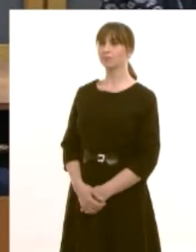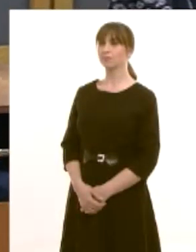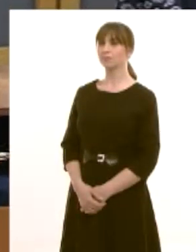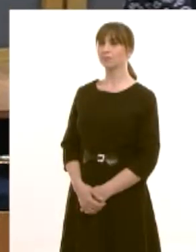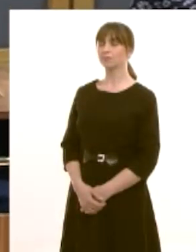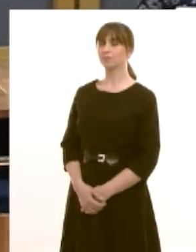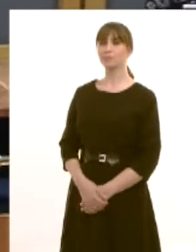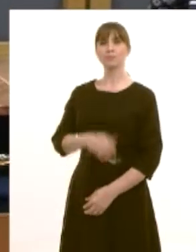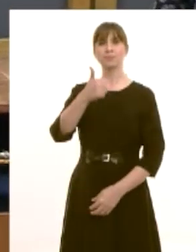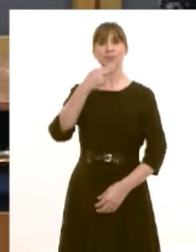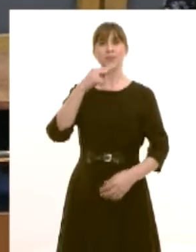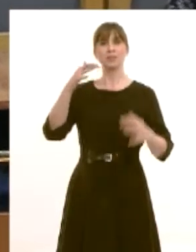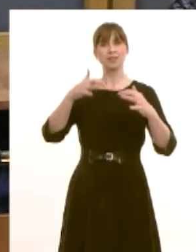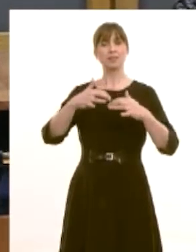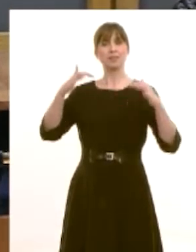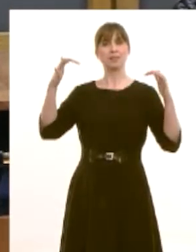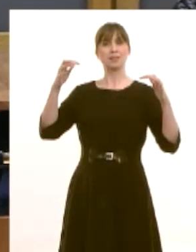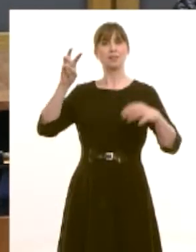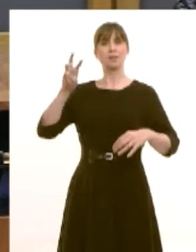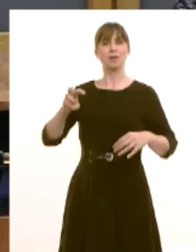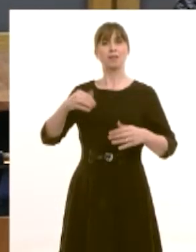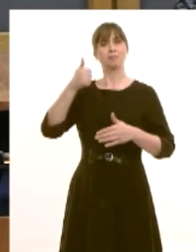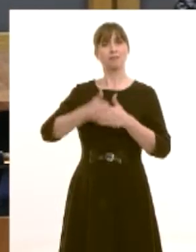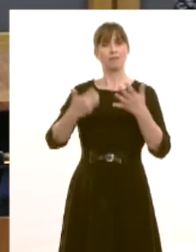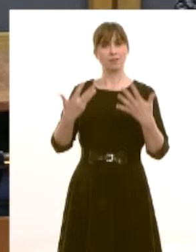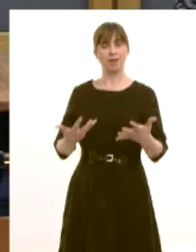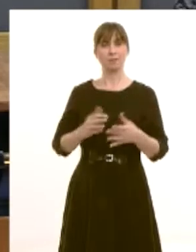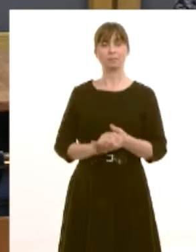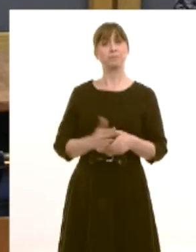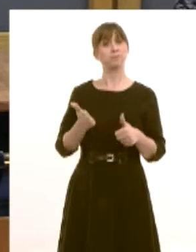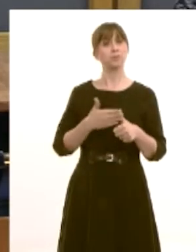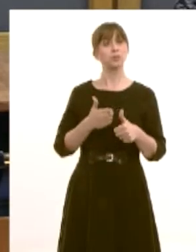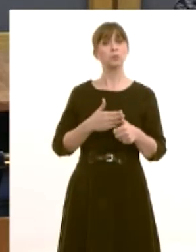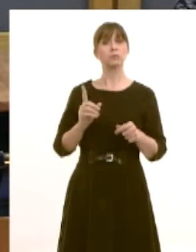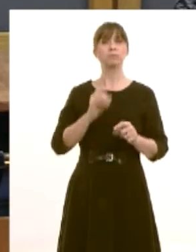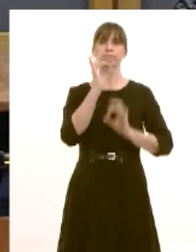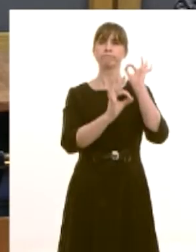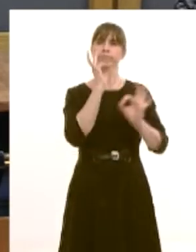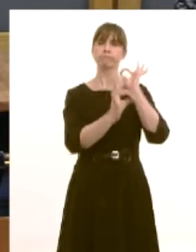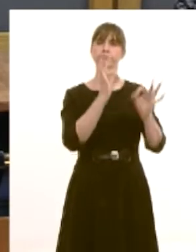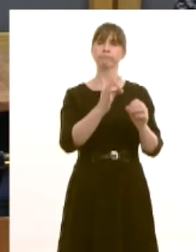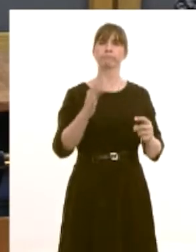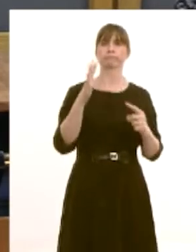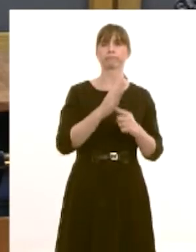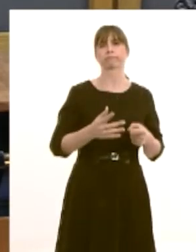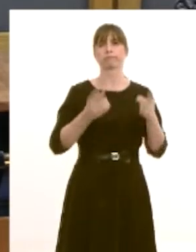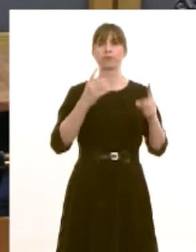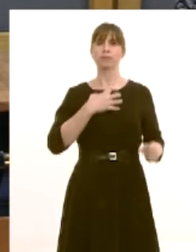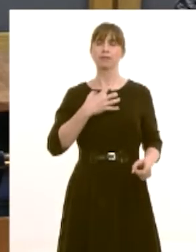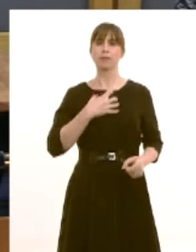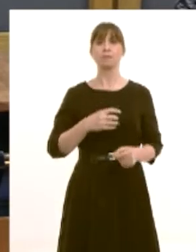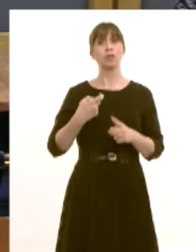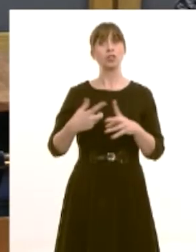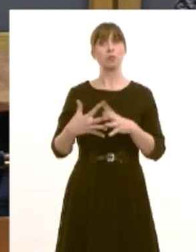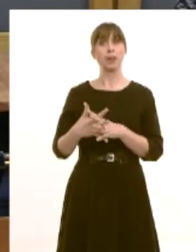Good afternoon. The National Assembly of Wales is now in session and the first item this afternoon is questions to the First Minister and question one is